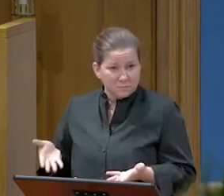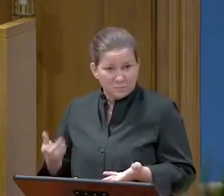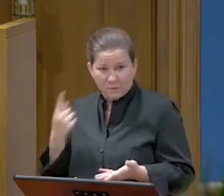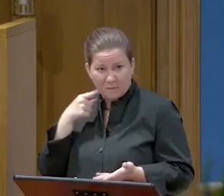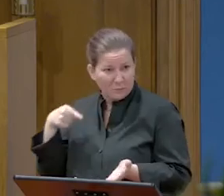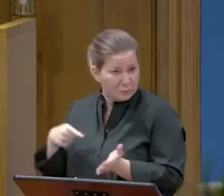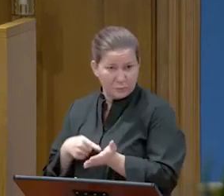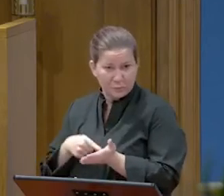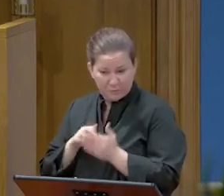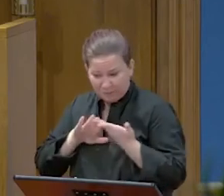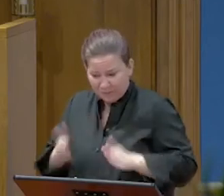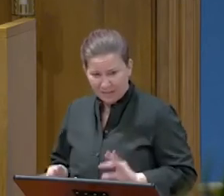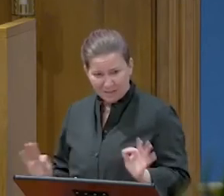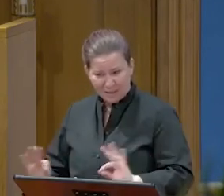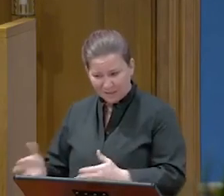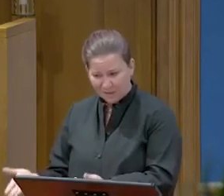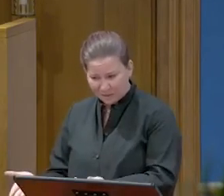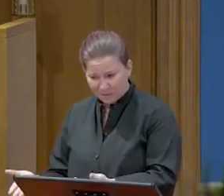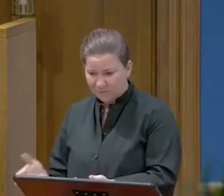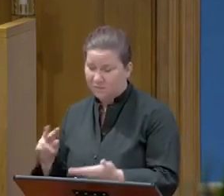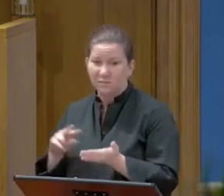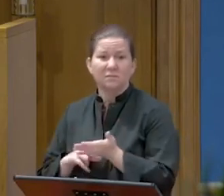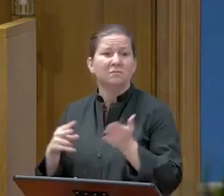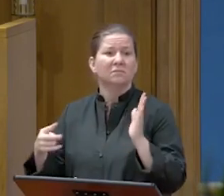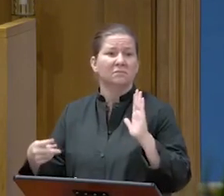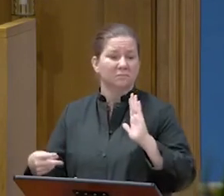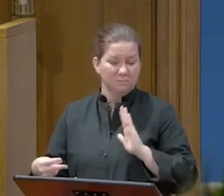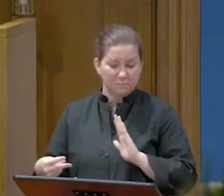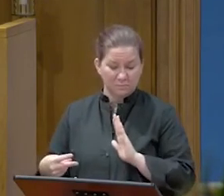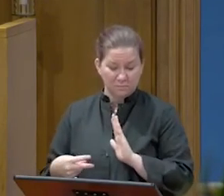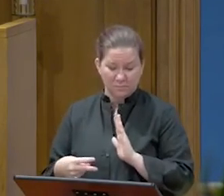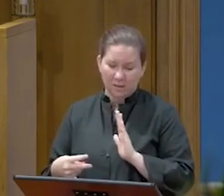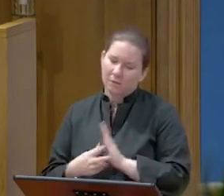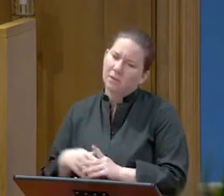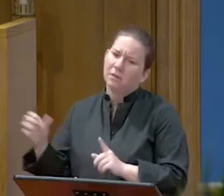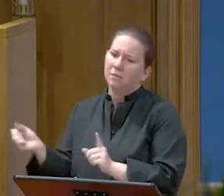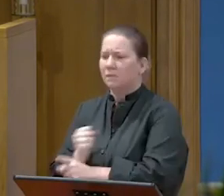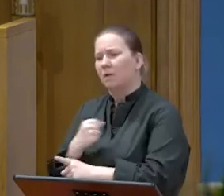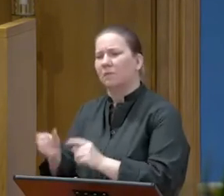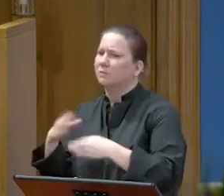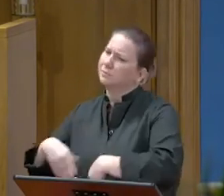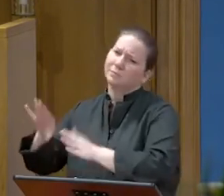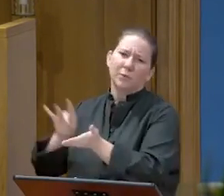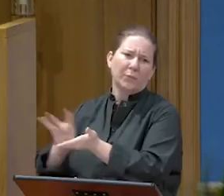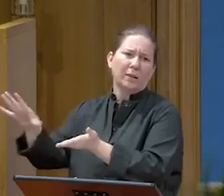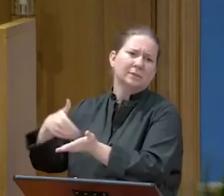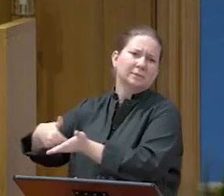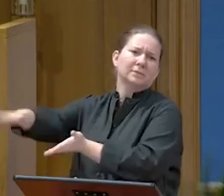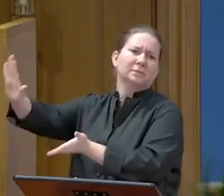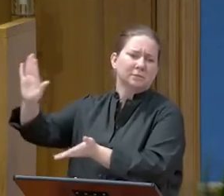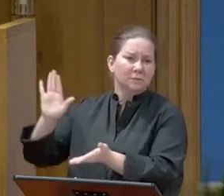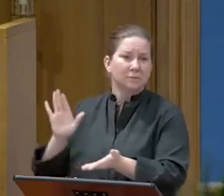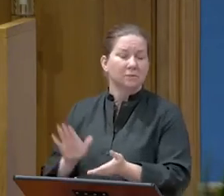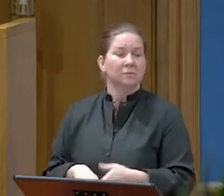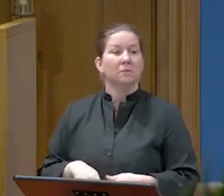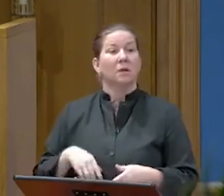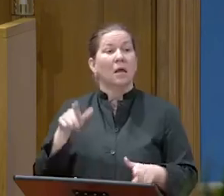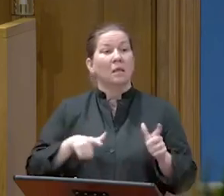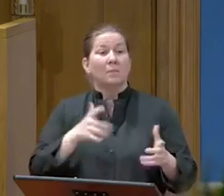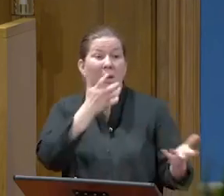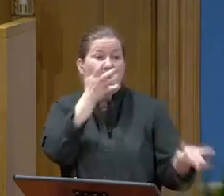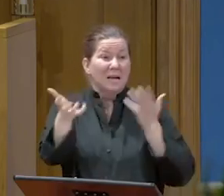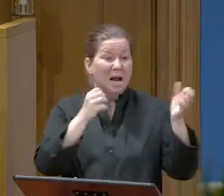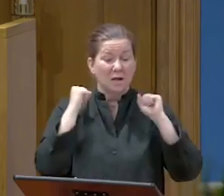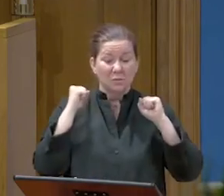deserve death. I will therefore have him flogged and release him. Then they all shouted together,